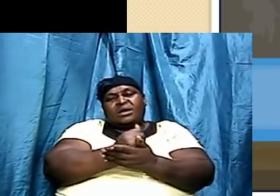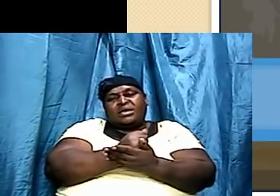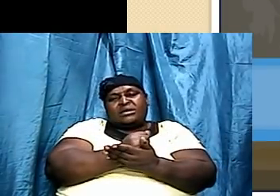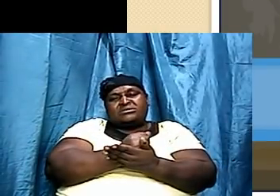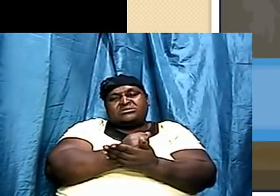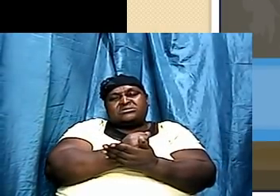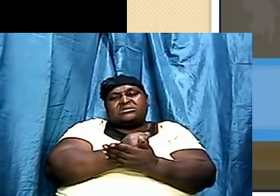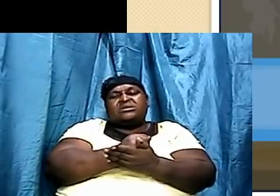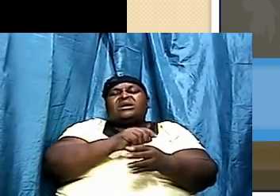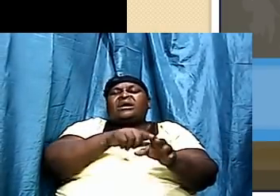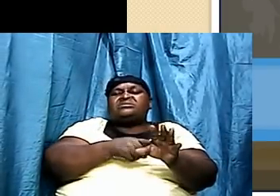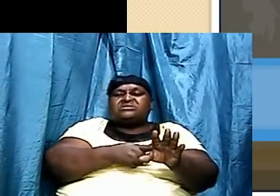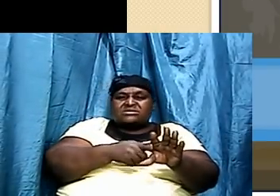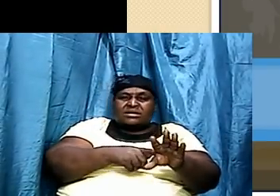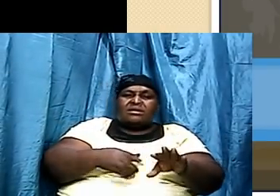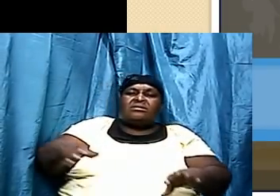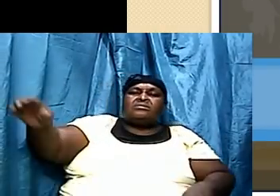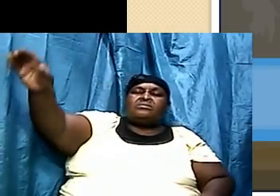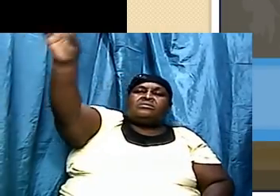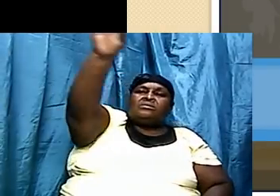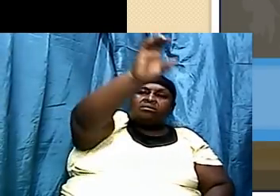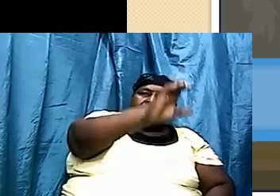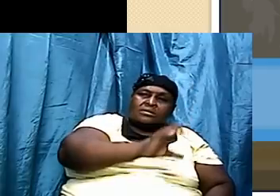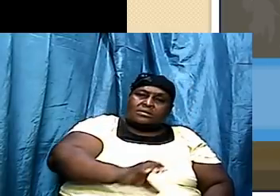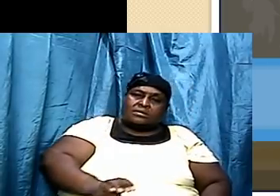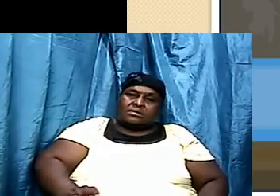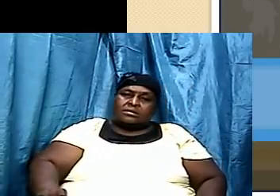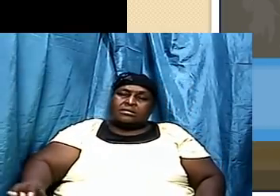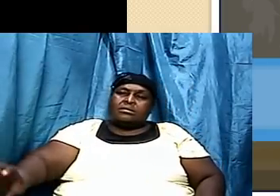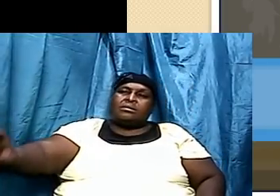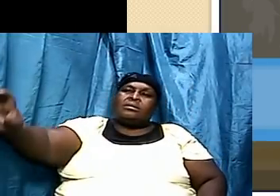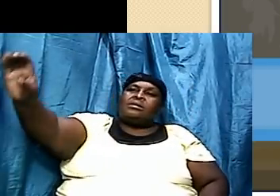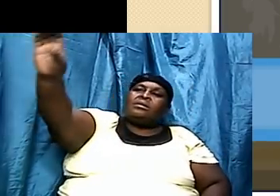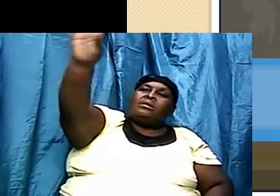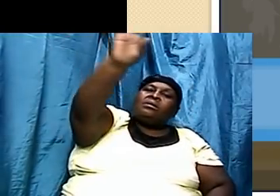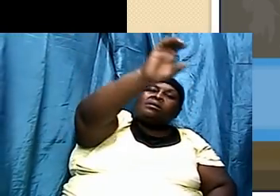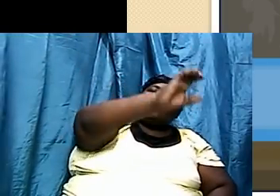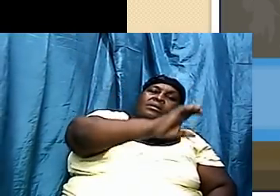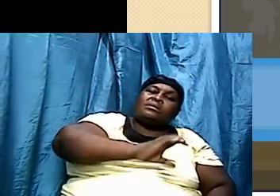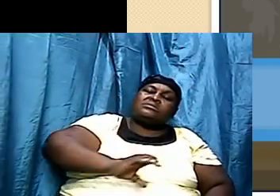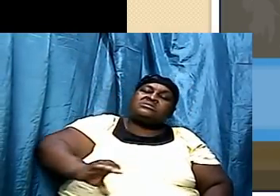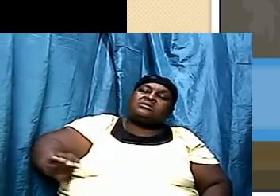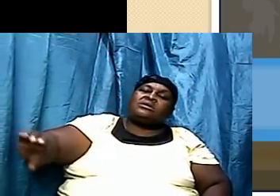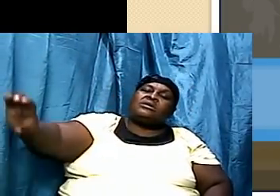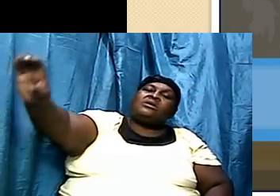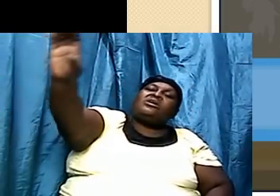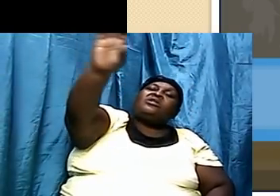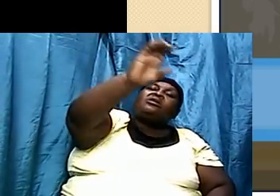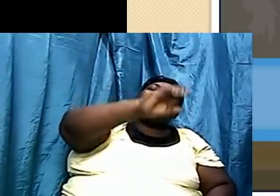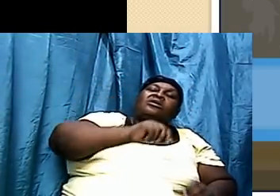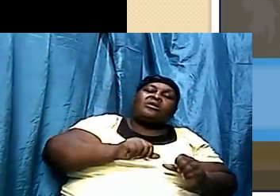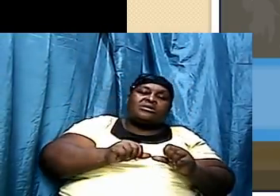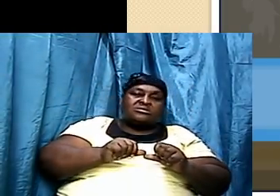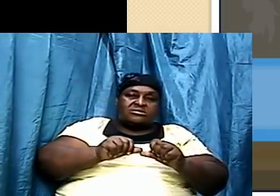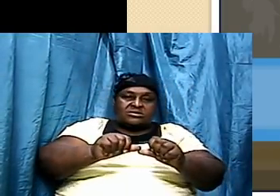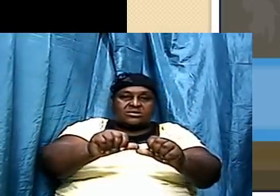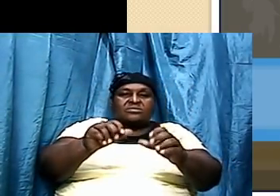under the earth it's collected and guess what the cycle goes again because the sun